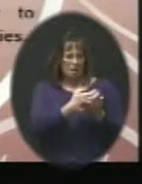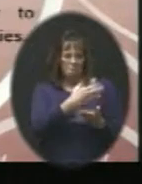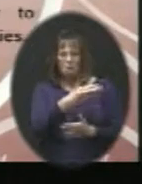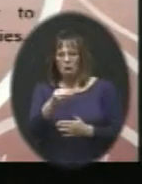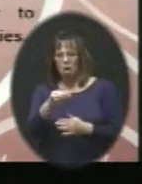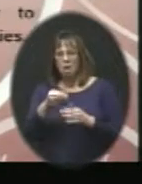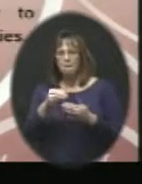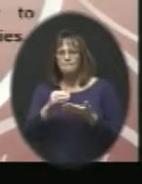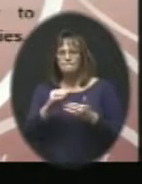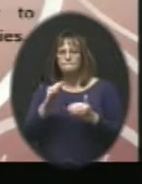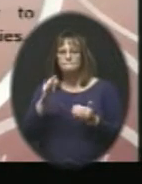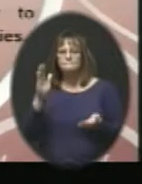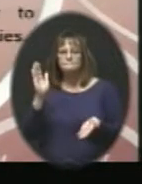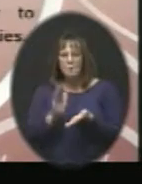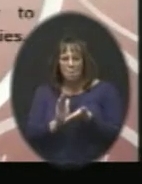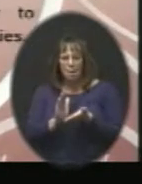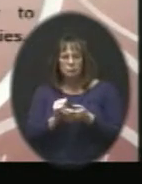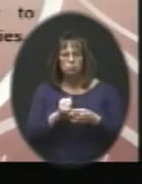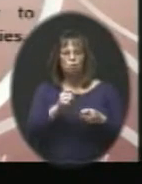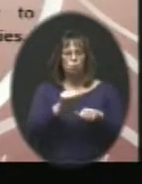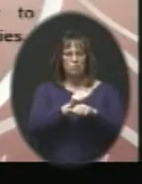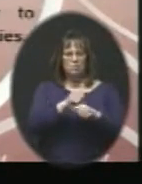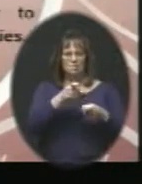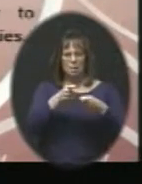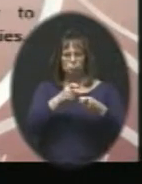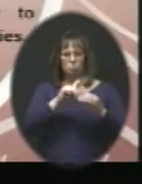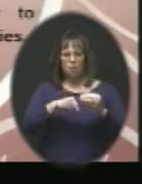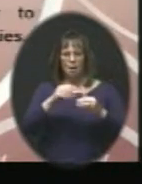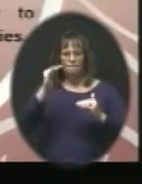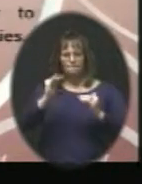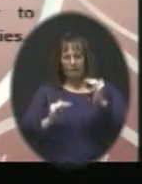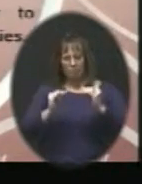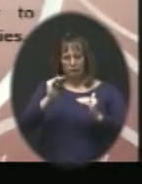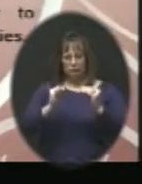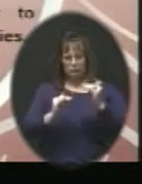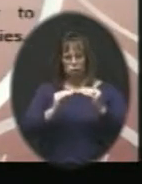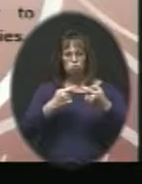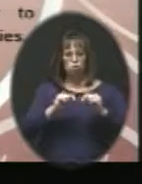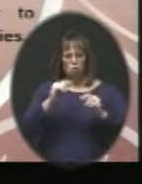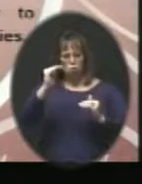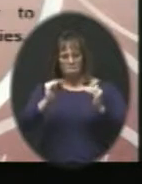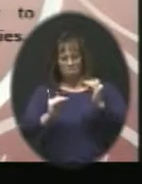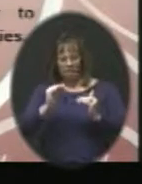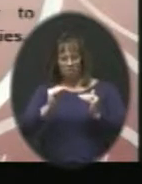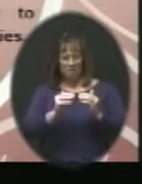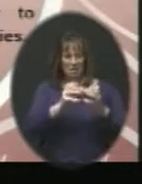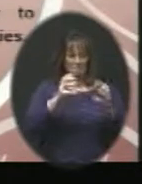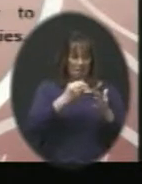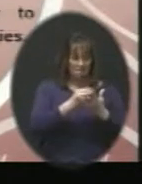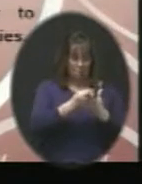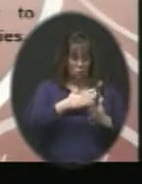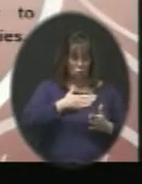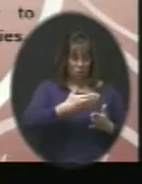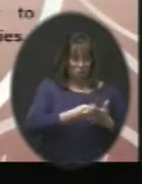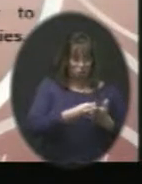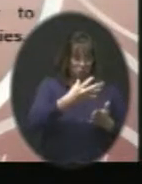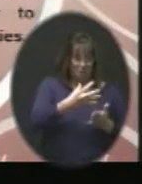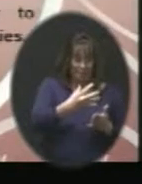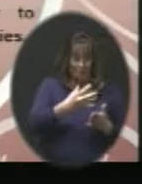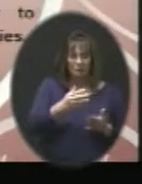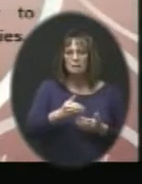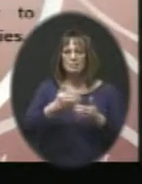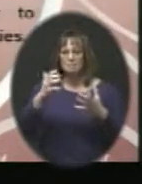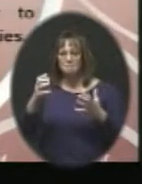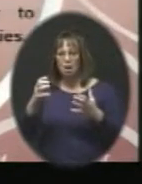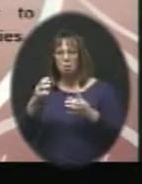and minimize. Because risk management is really all about balance. You're trying to balance the amount of money you're willing to spend, the amount